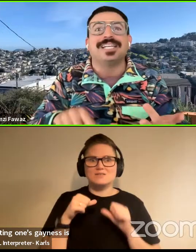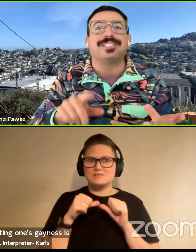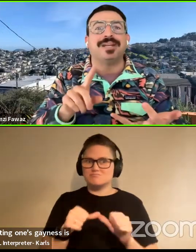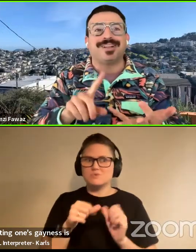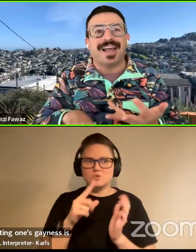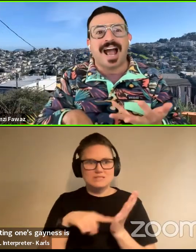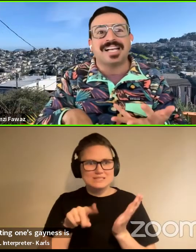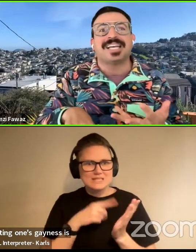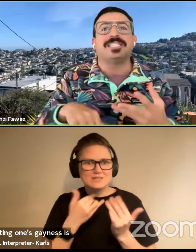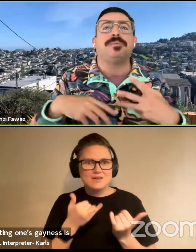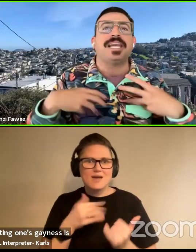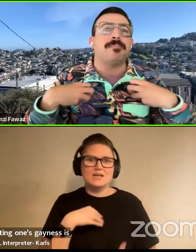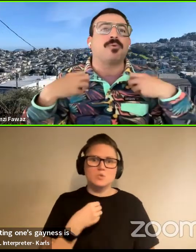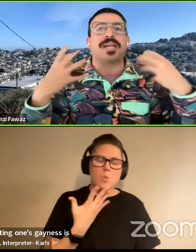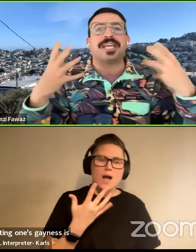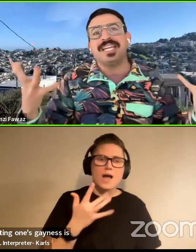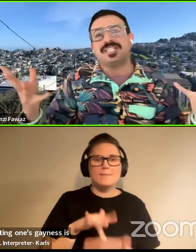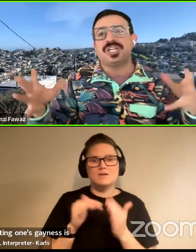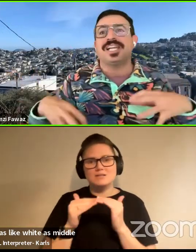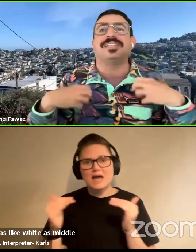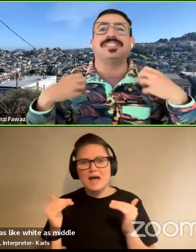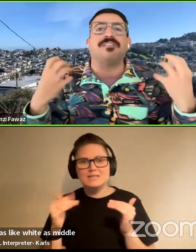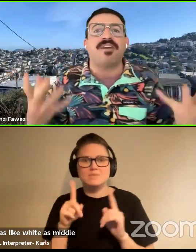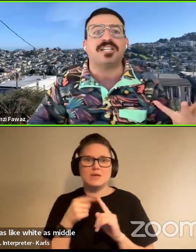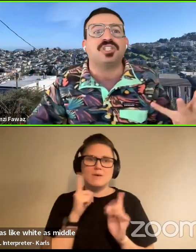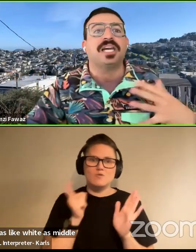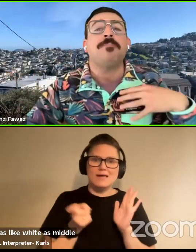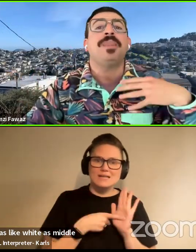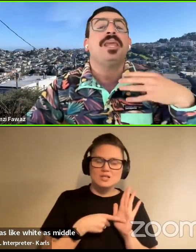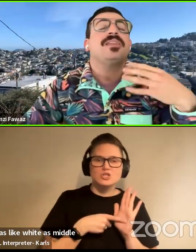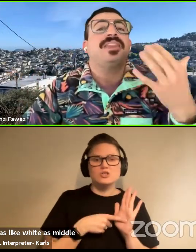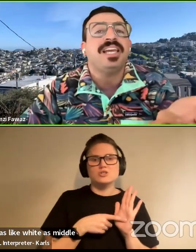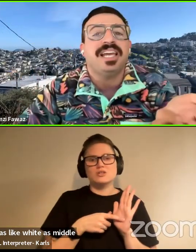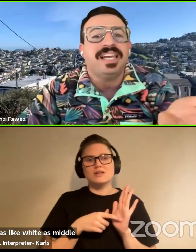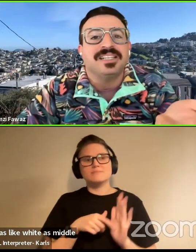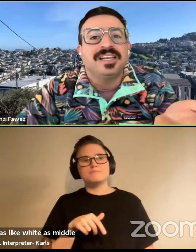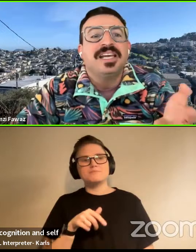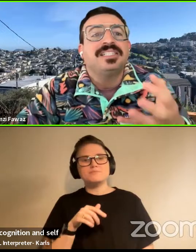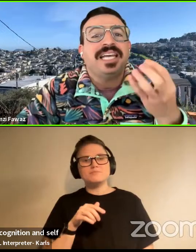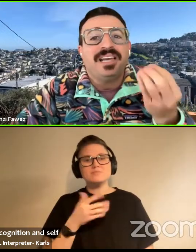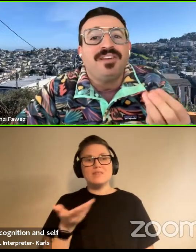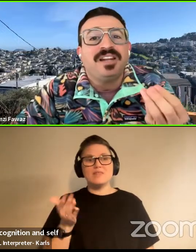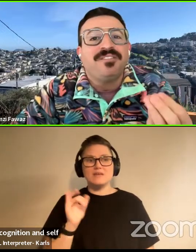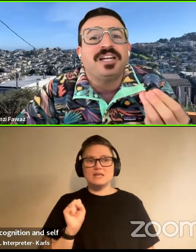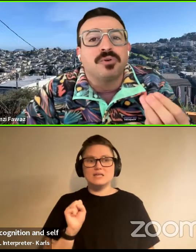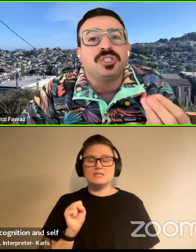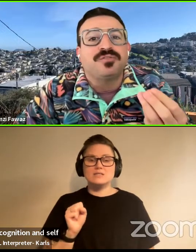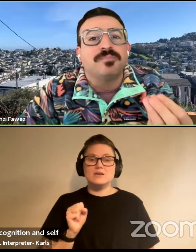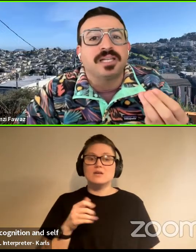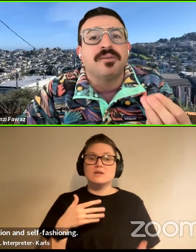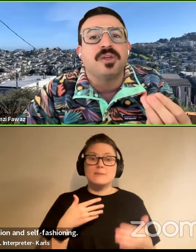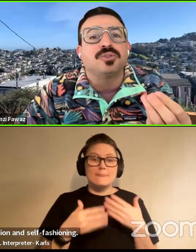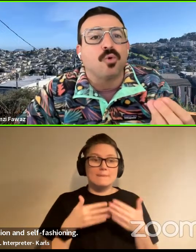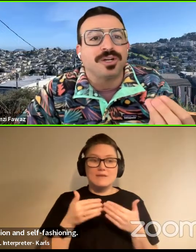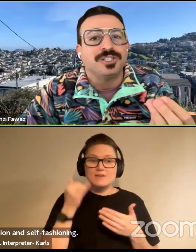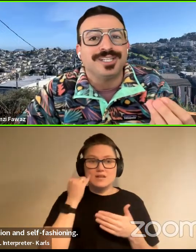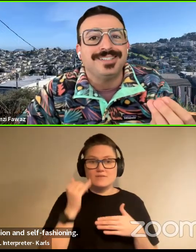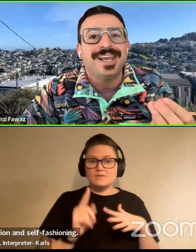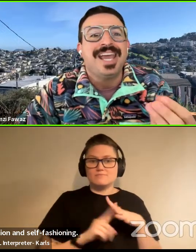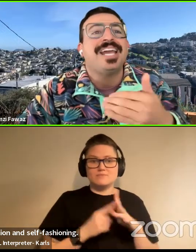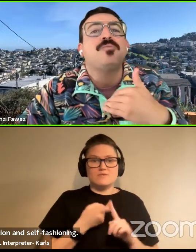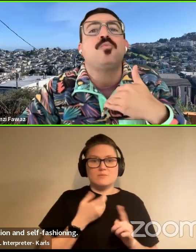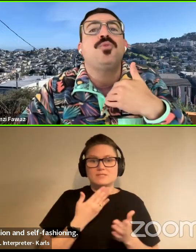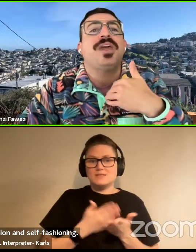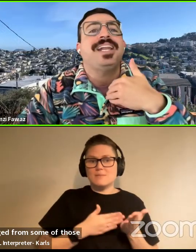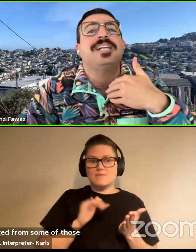as like white, as middle-class, as being about recognition and self-fashioning. The thing is, is even if it emerged from some of those